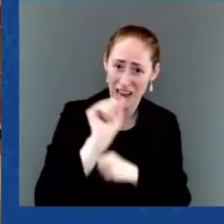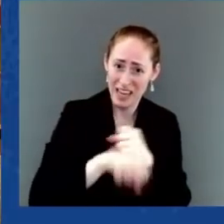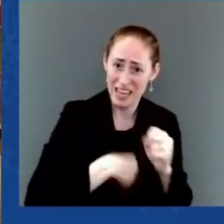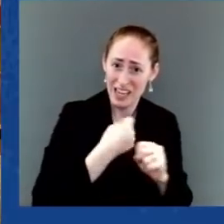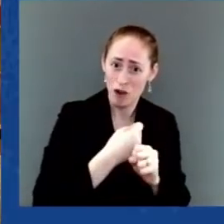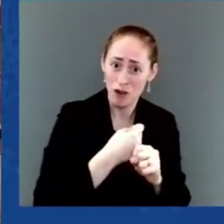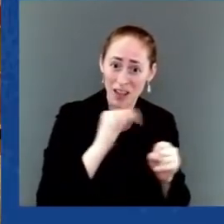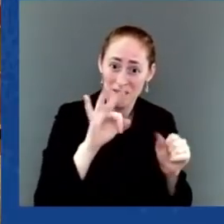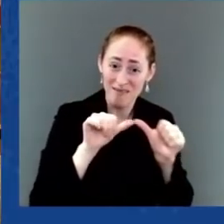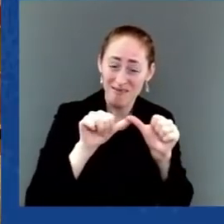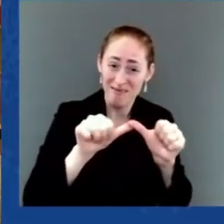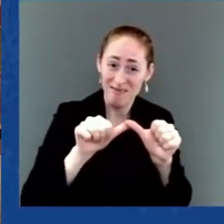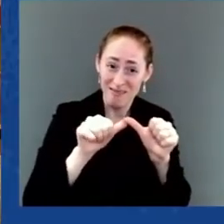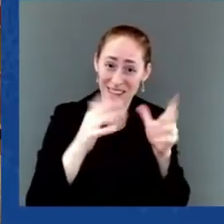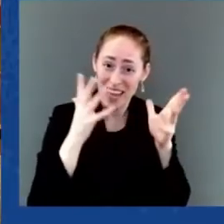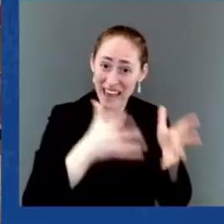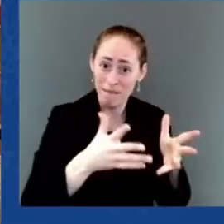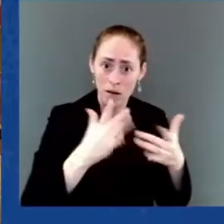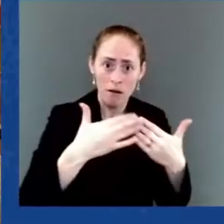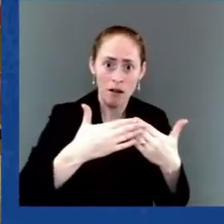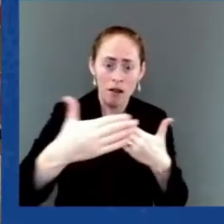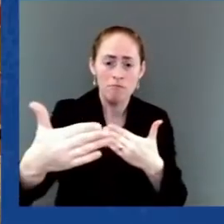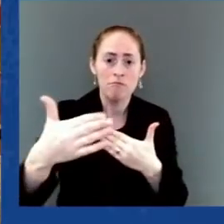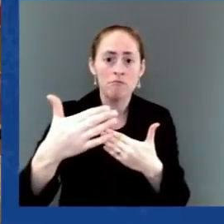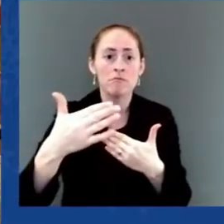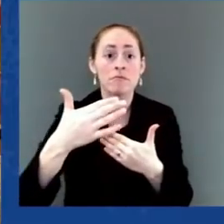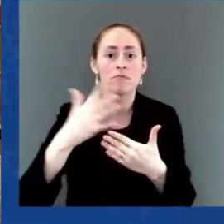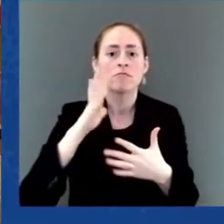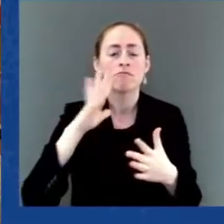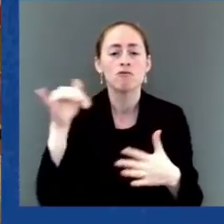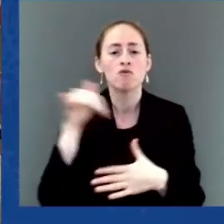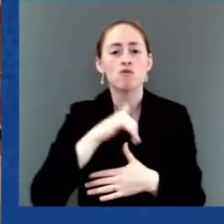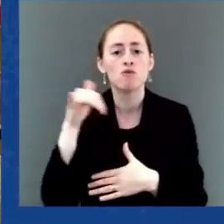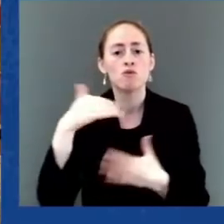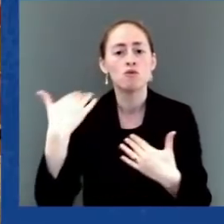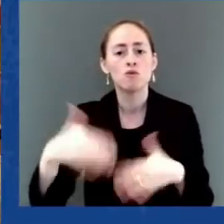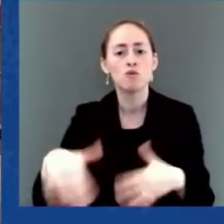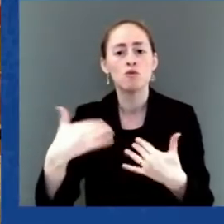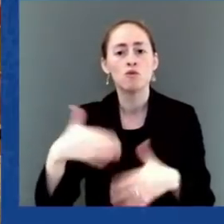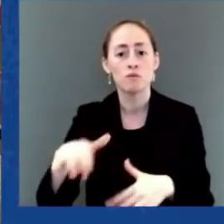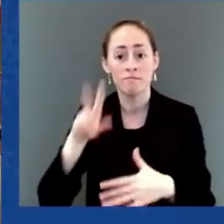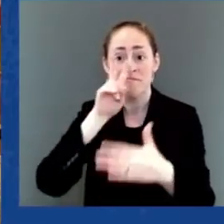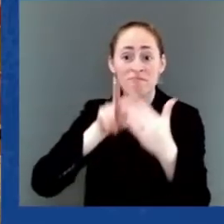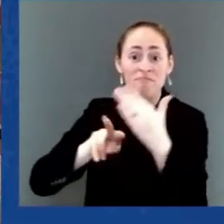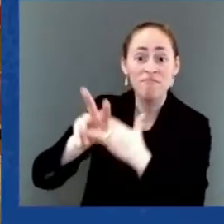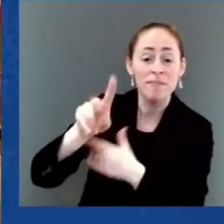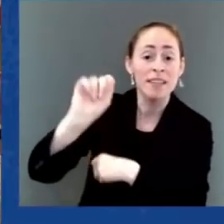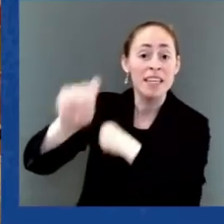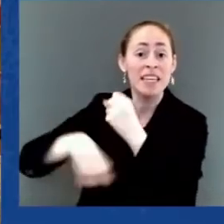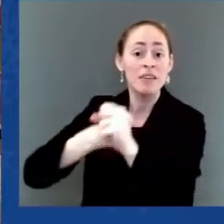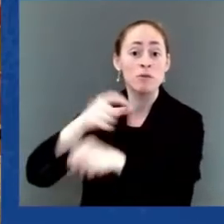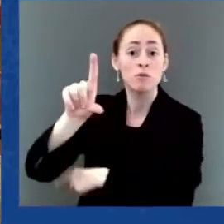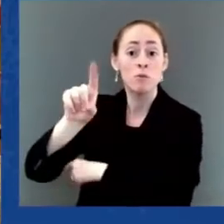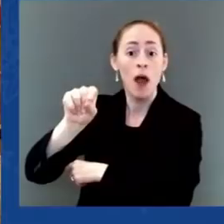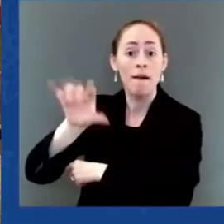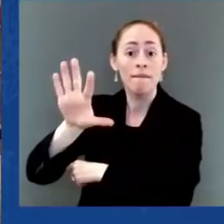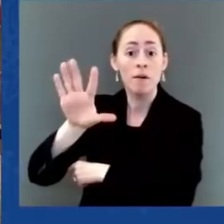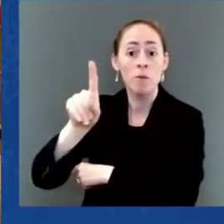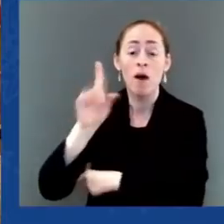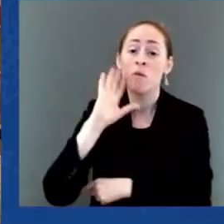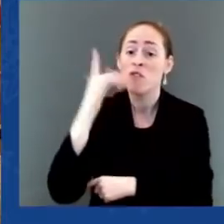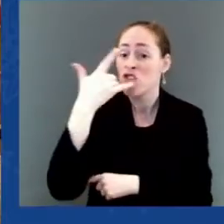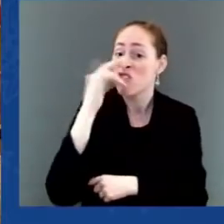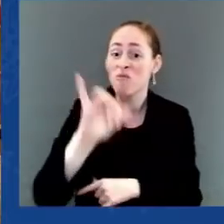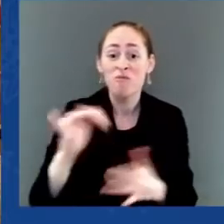by 2051, China would account for 42%